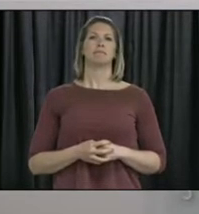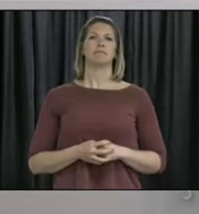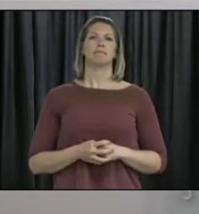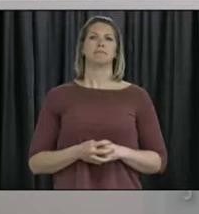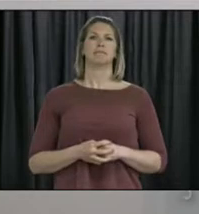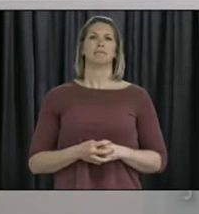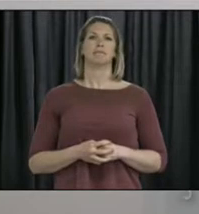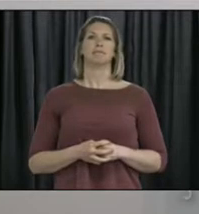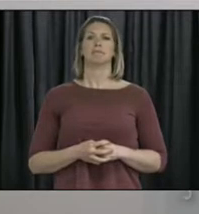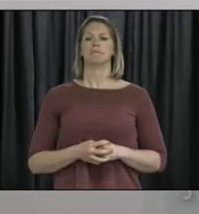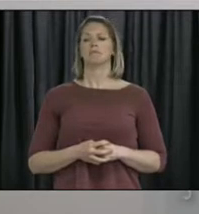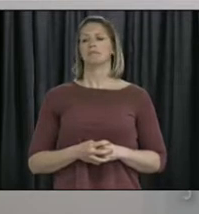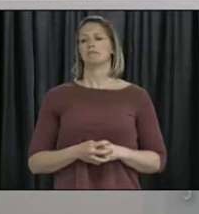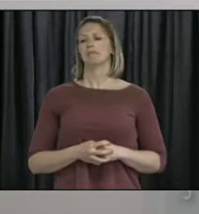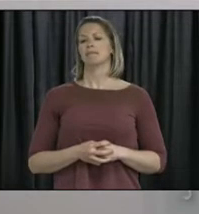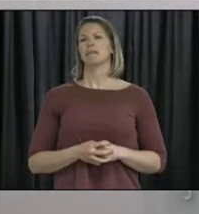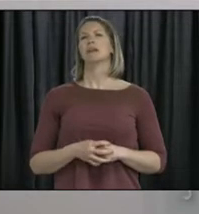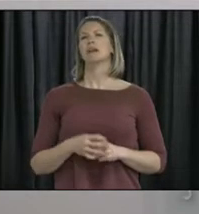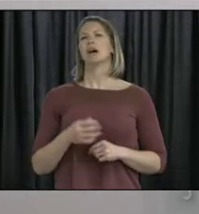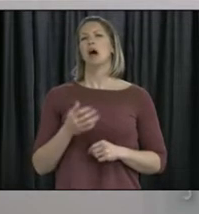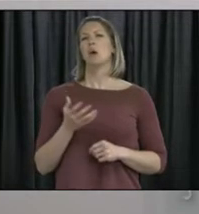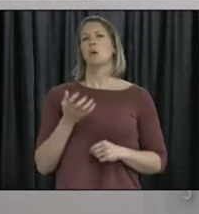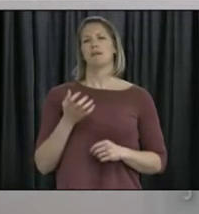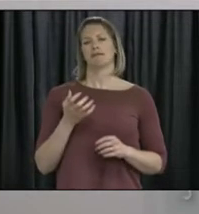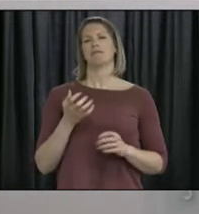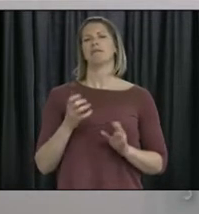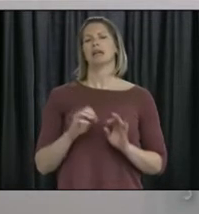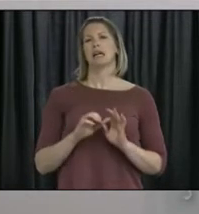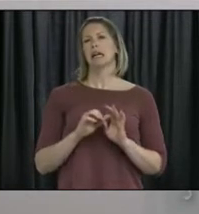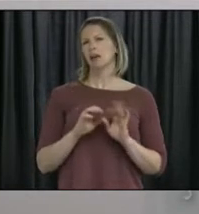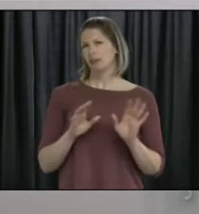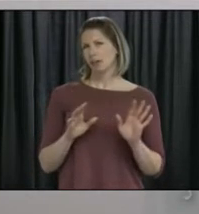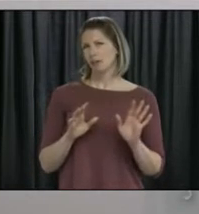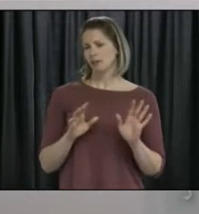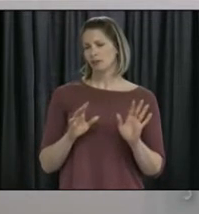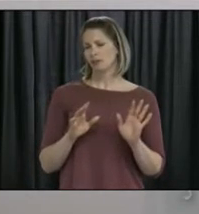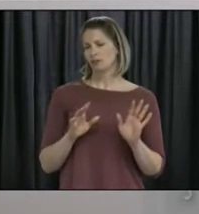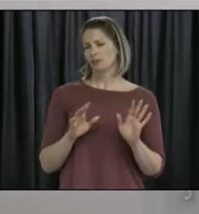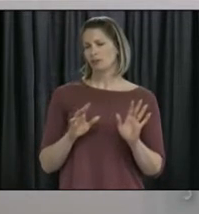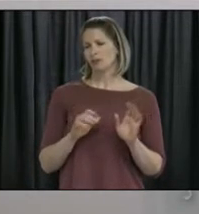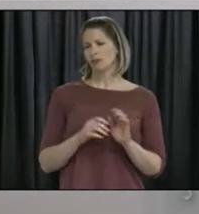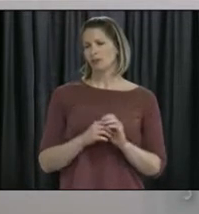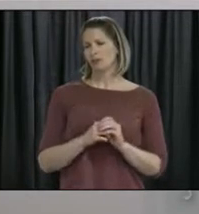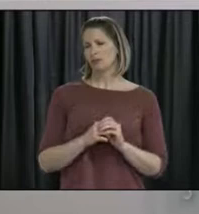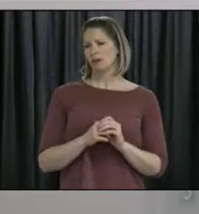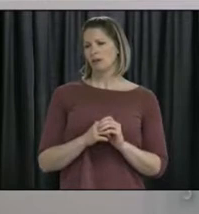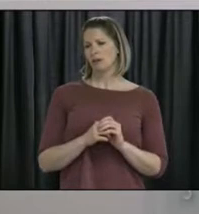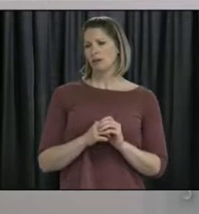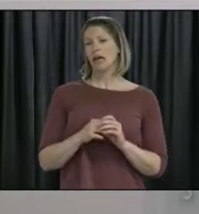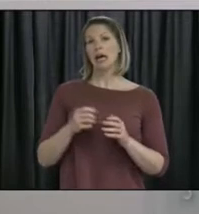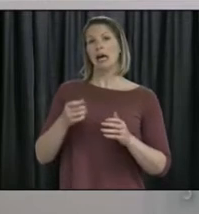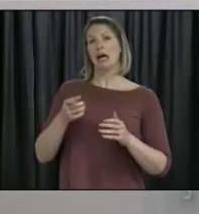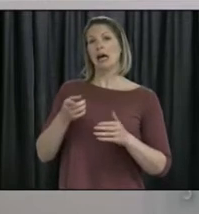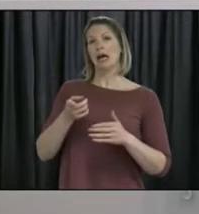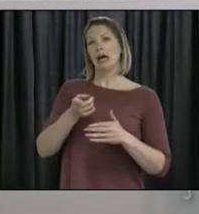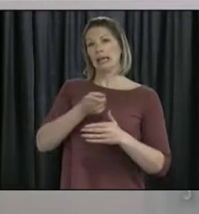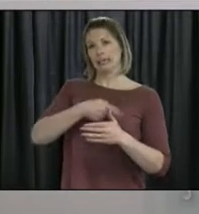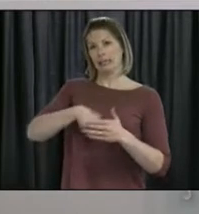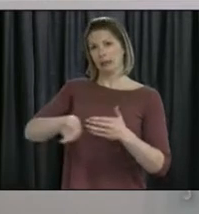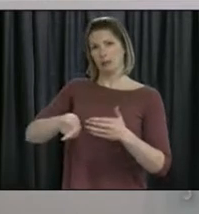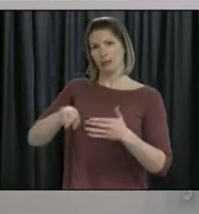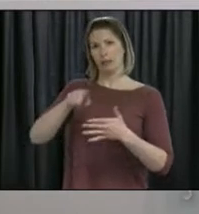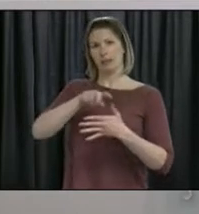For clarification, so I'm wondering, is there a precise time on Monday where the government,